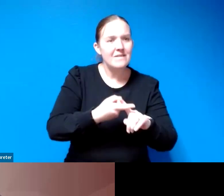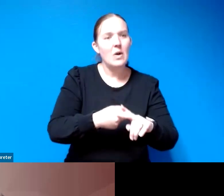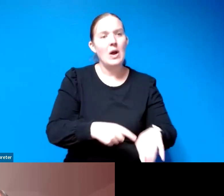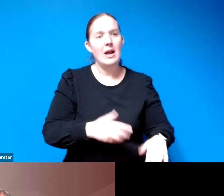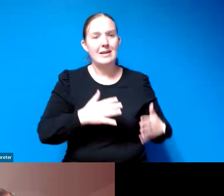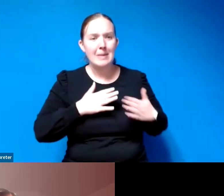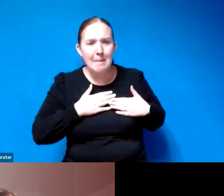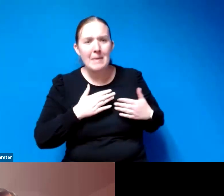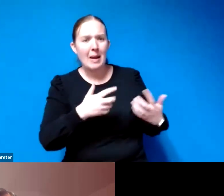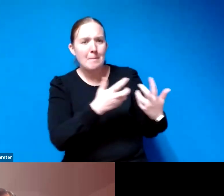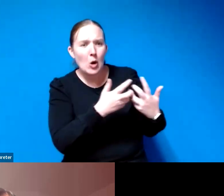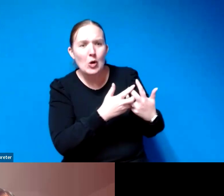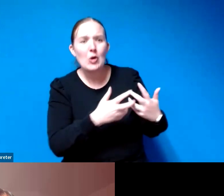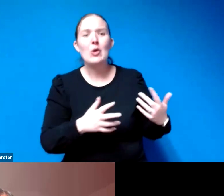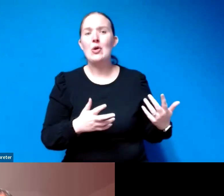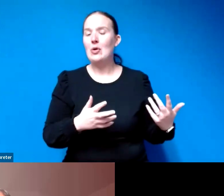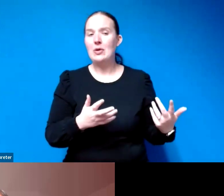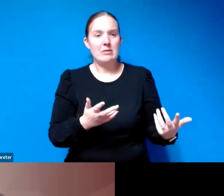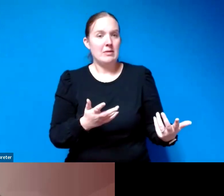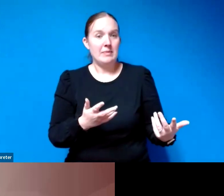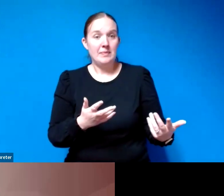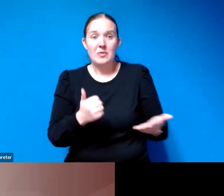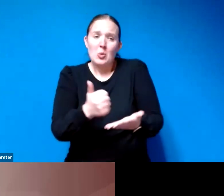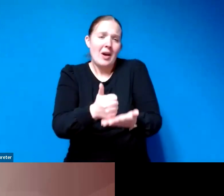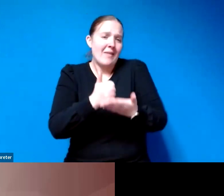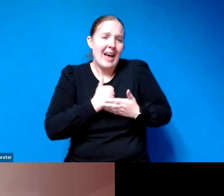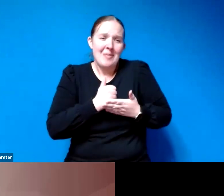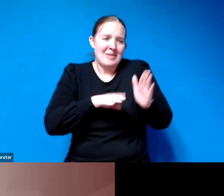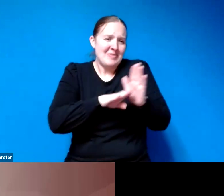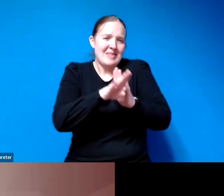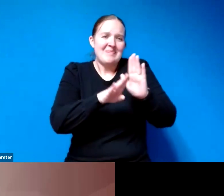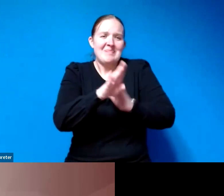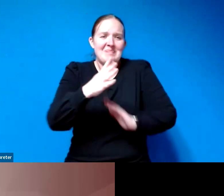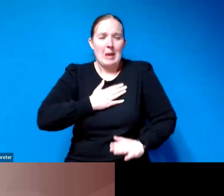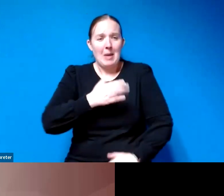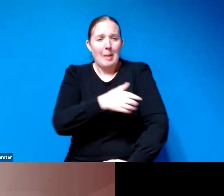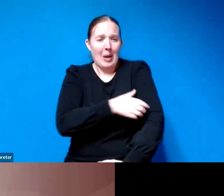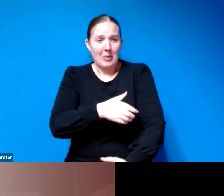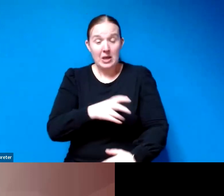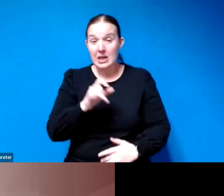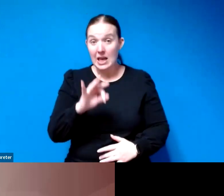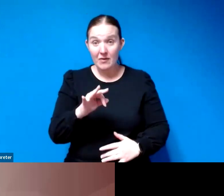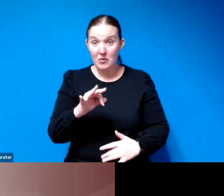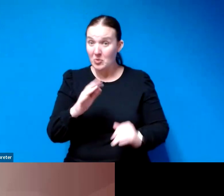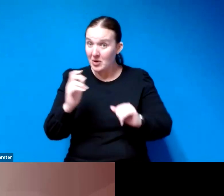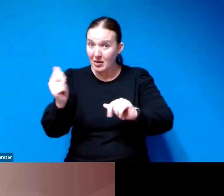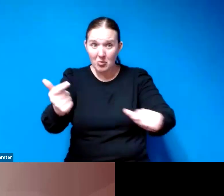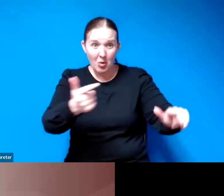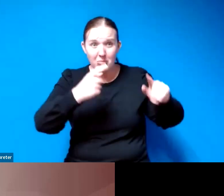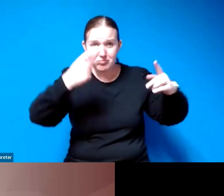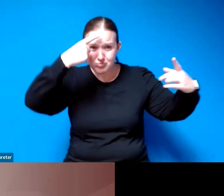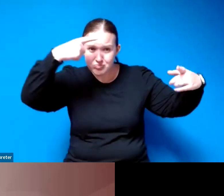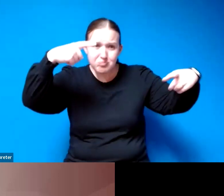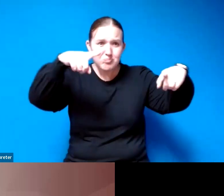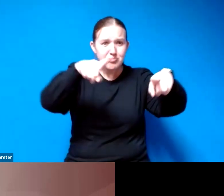at the time um who've helped me build my power so i think if we mutually harness our